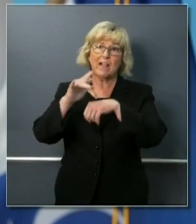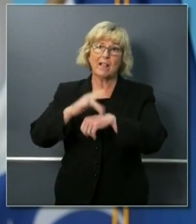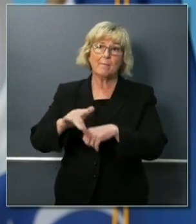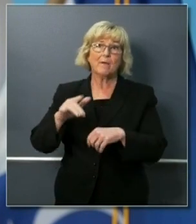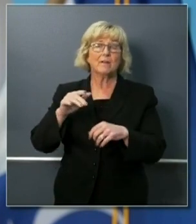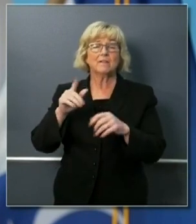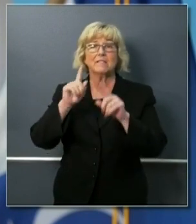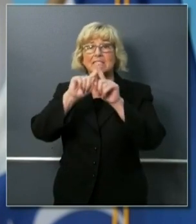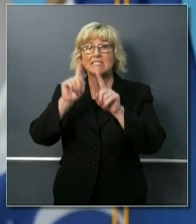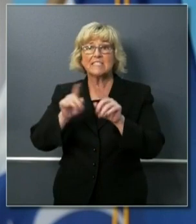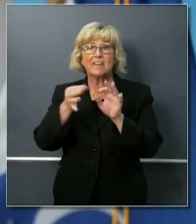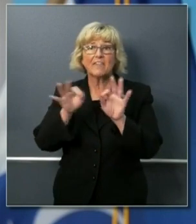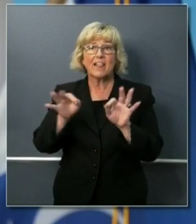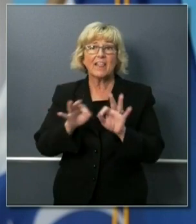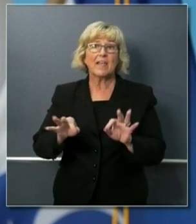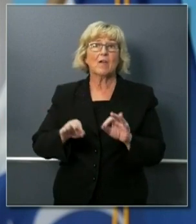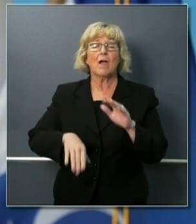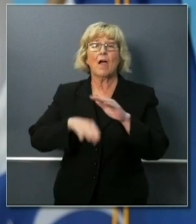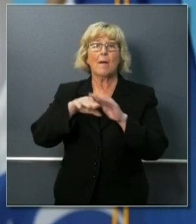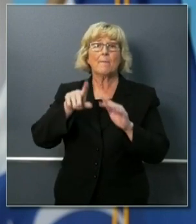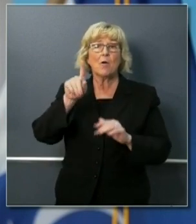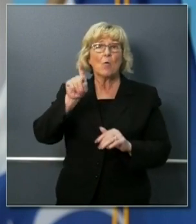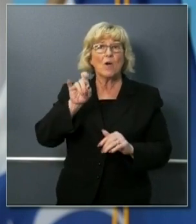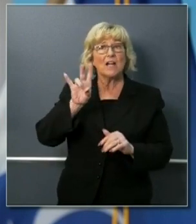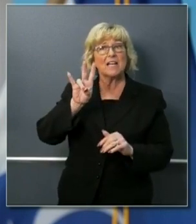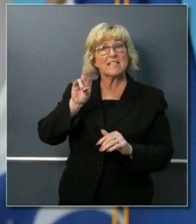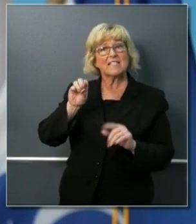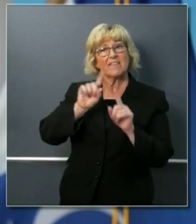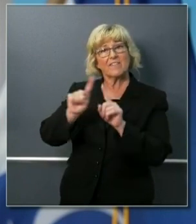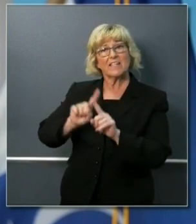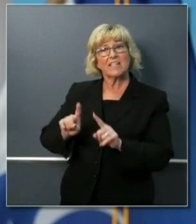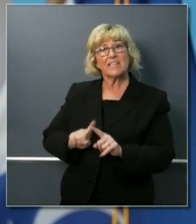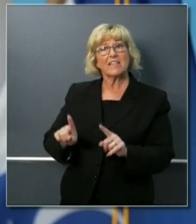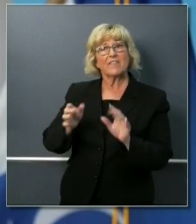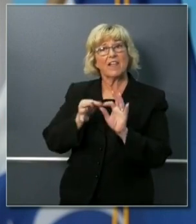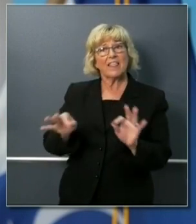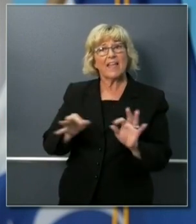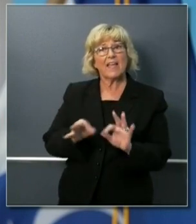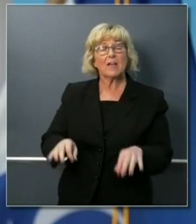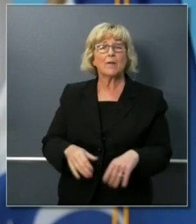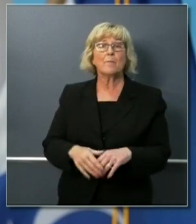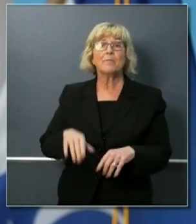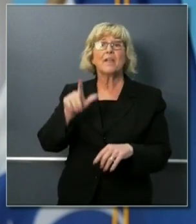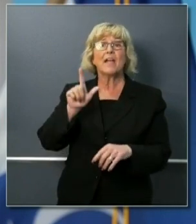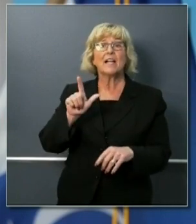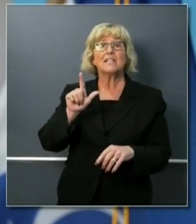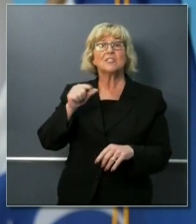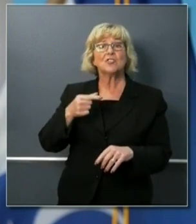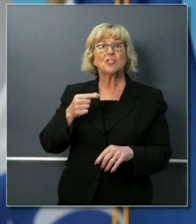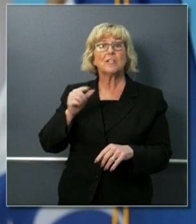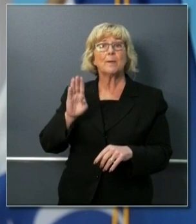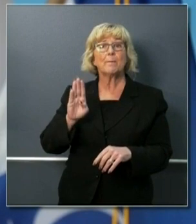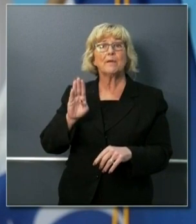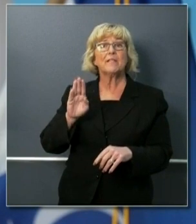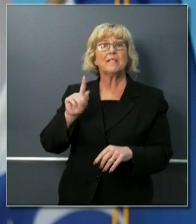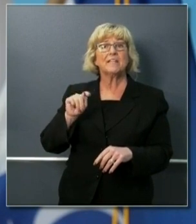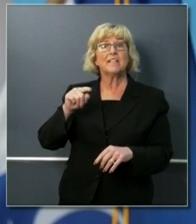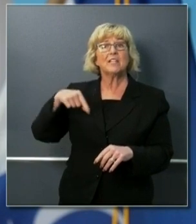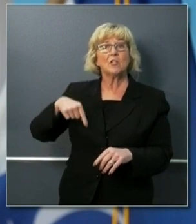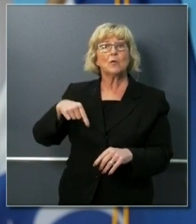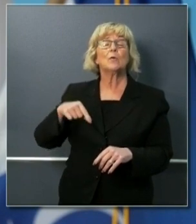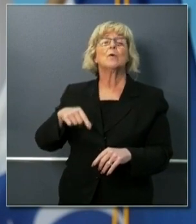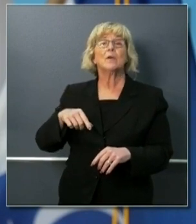languages up to 170 languages in some instances LGBTQ and their unique